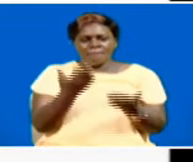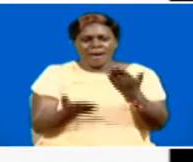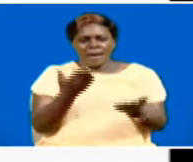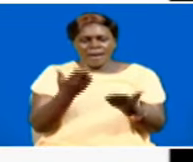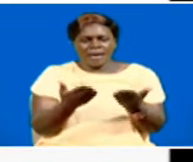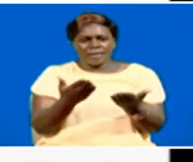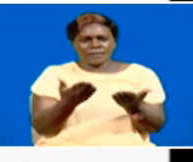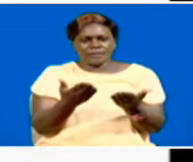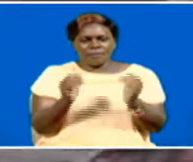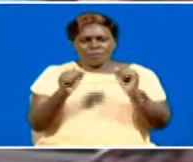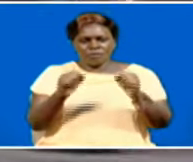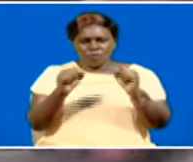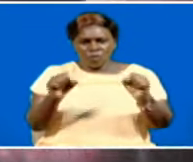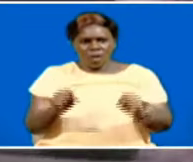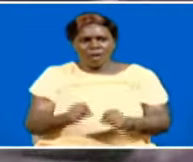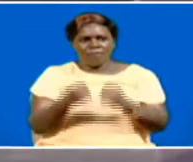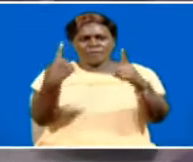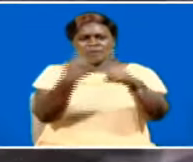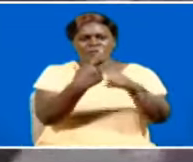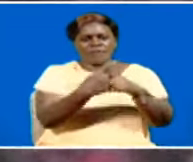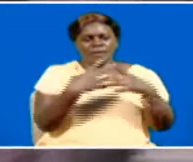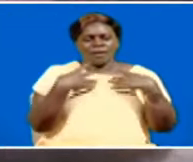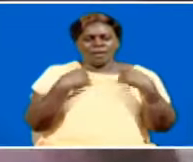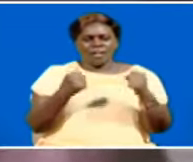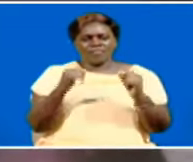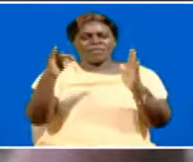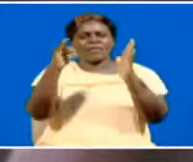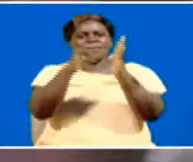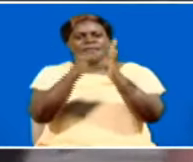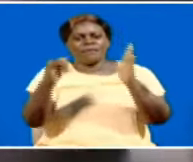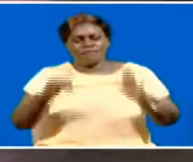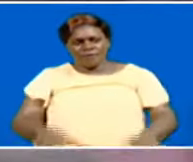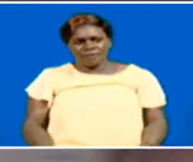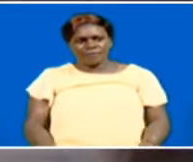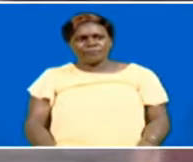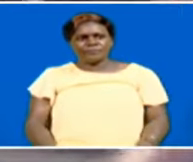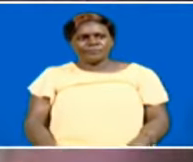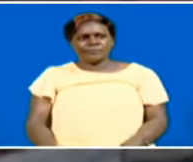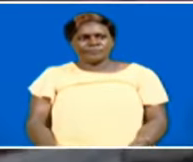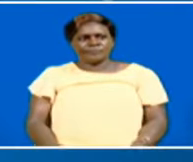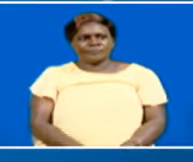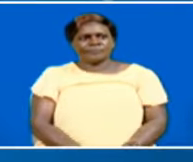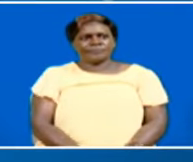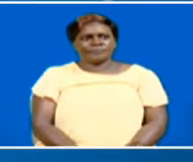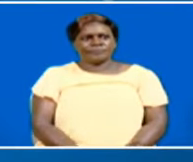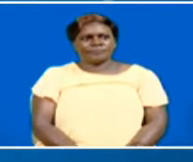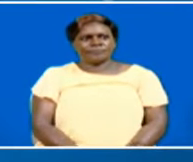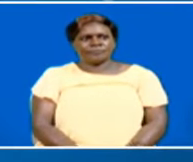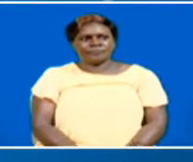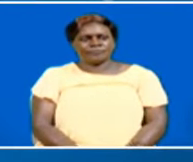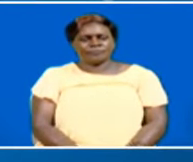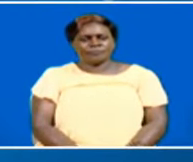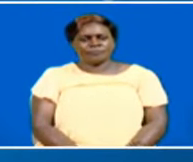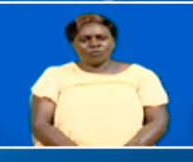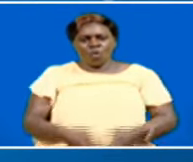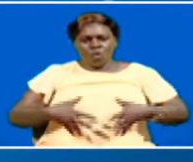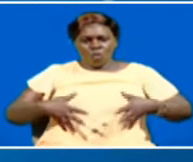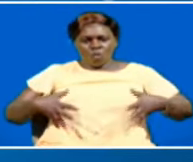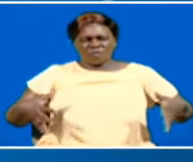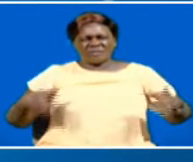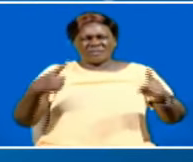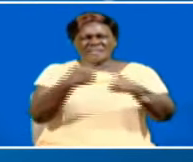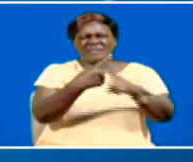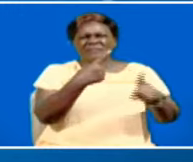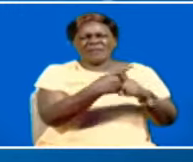of hormones and can result in various health implications. So you have diabetes, obesity, cardiovascular